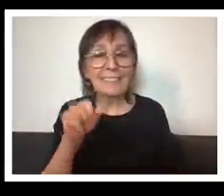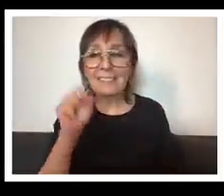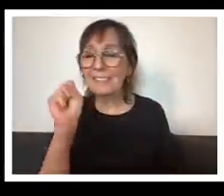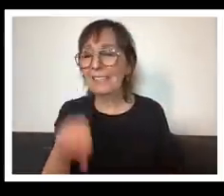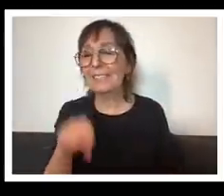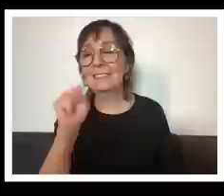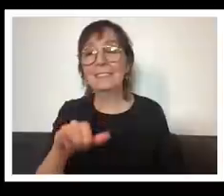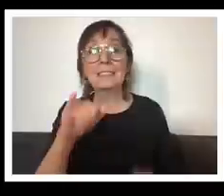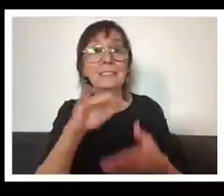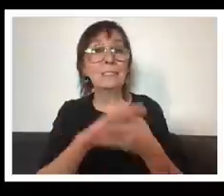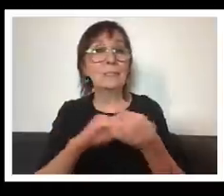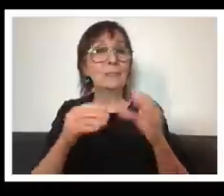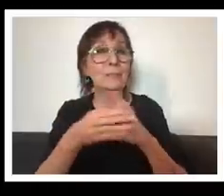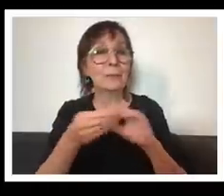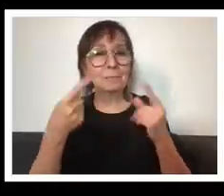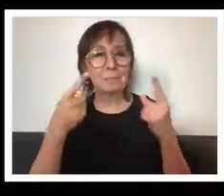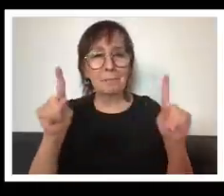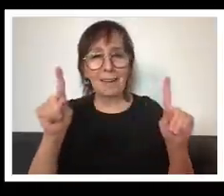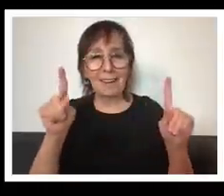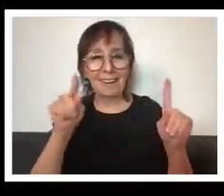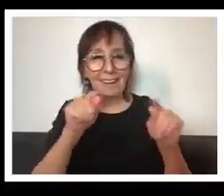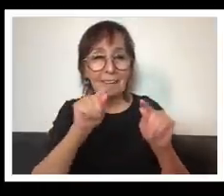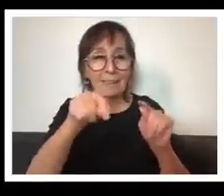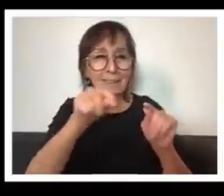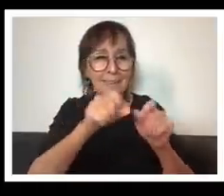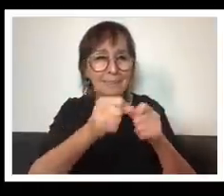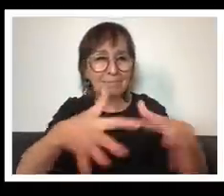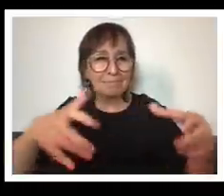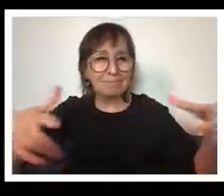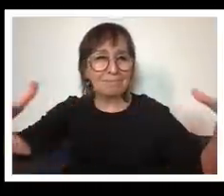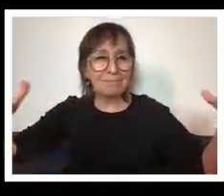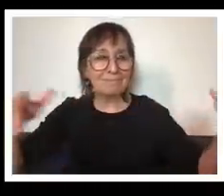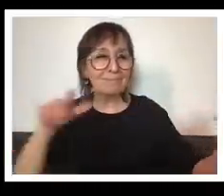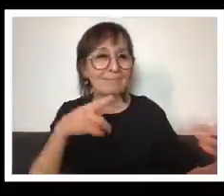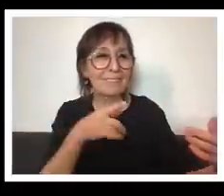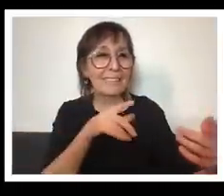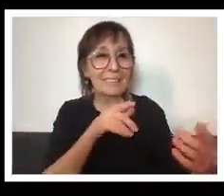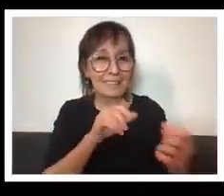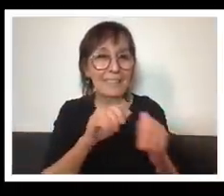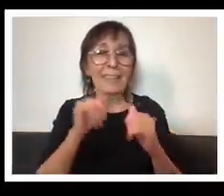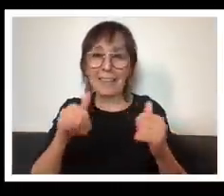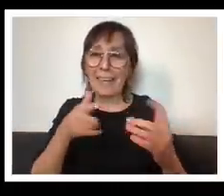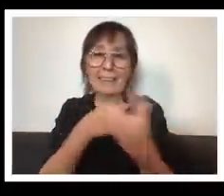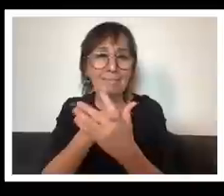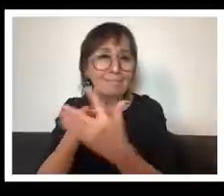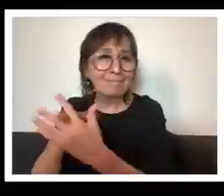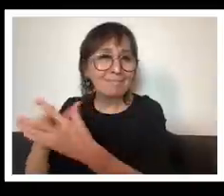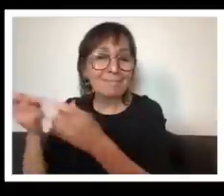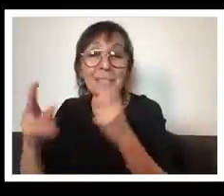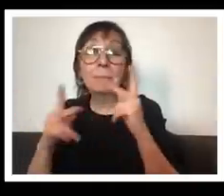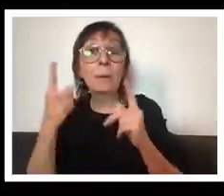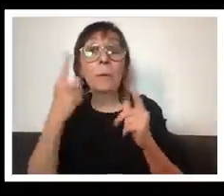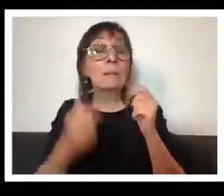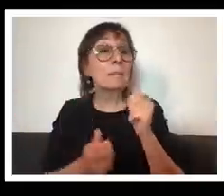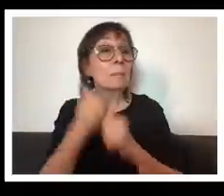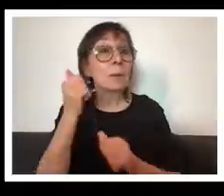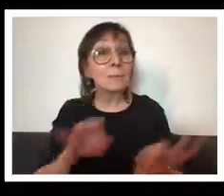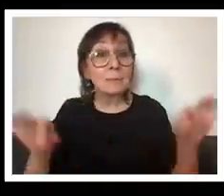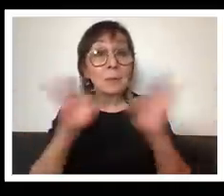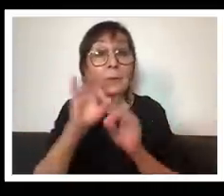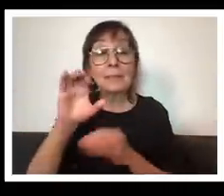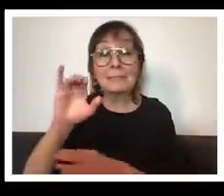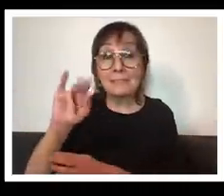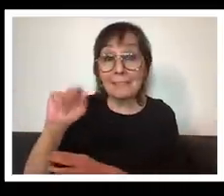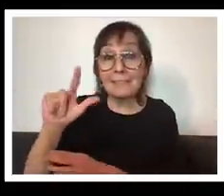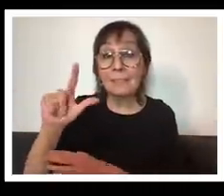breaking through and um and that this you know extraordinary group of people and one of the most important civil rights stories in american